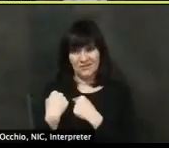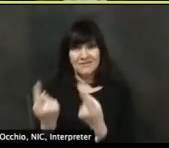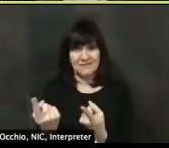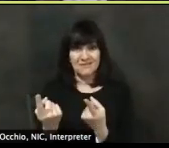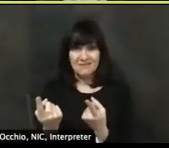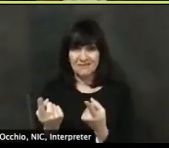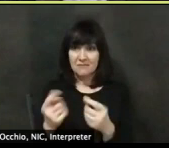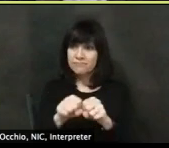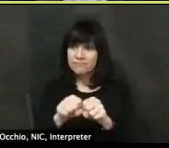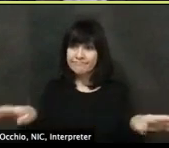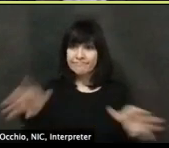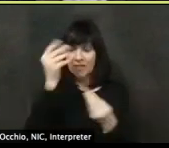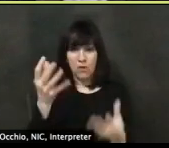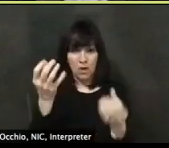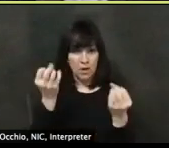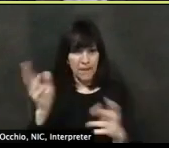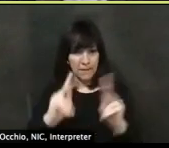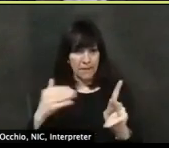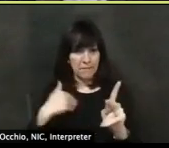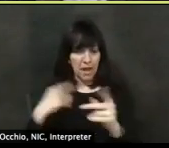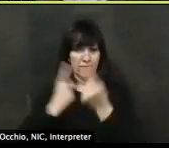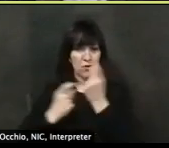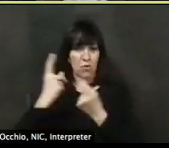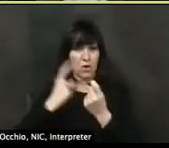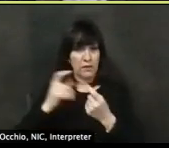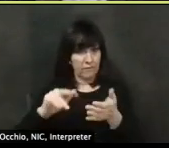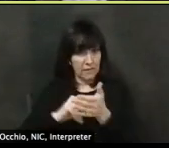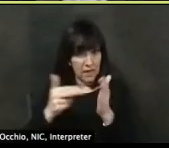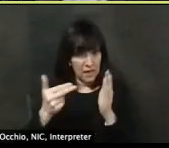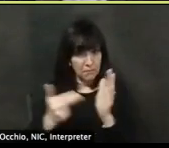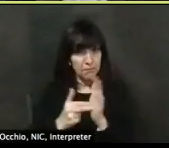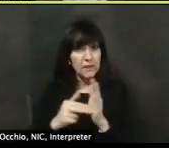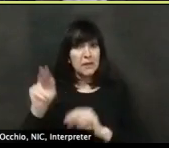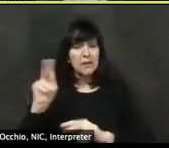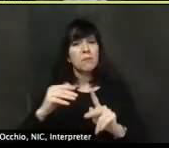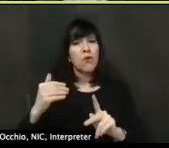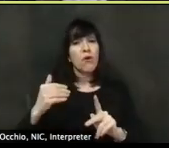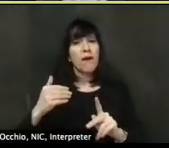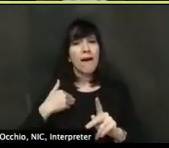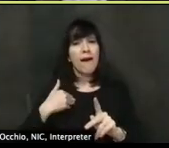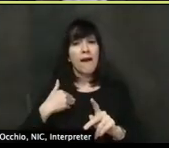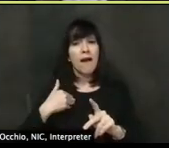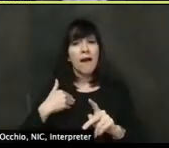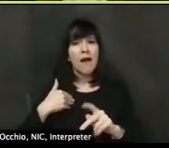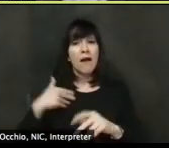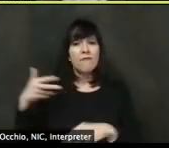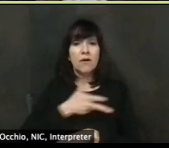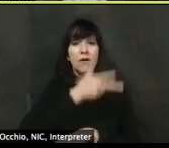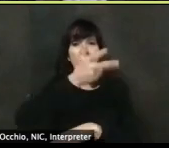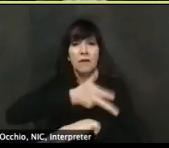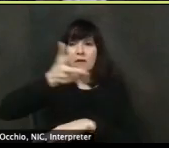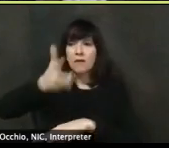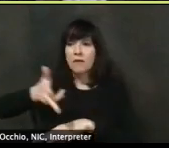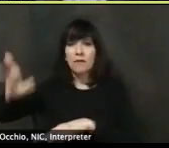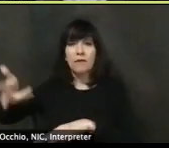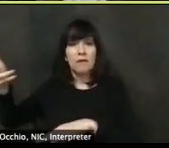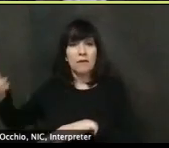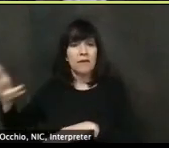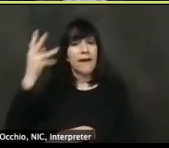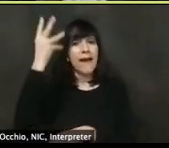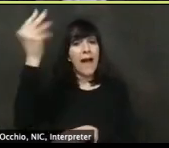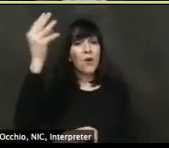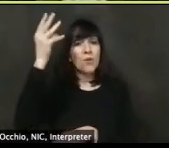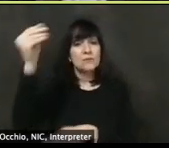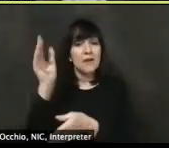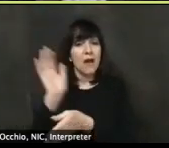does that mean people who are already operating a drive-in theater? And it's, it's actually, some folks have started to come, uh, to